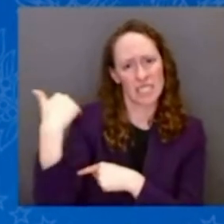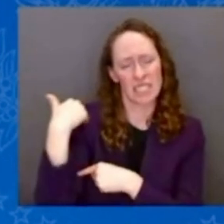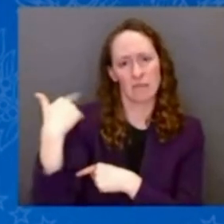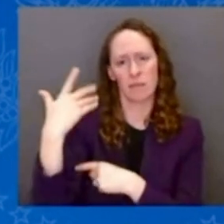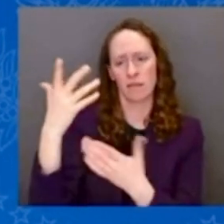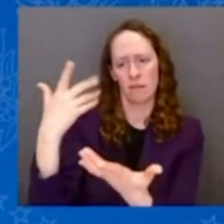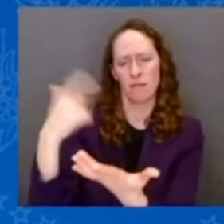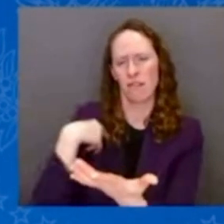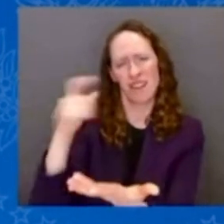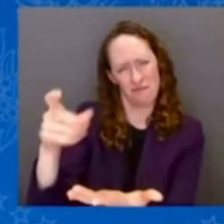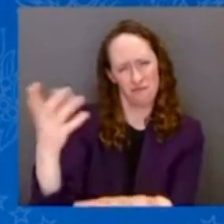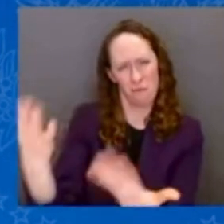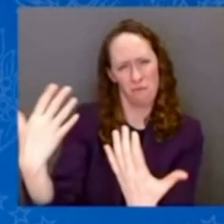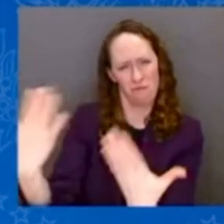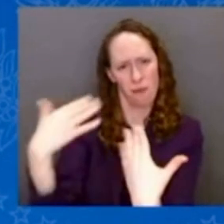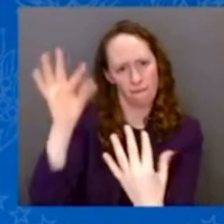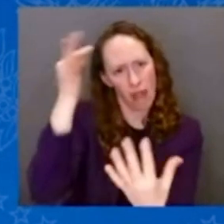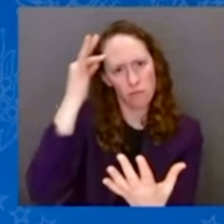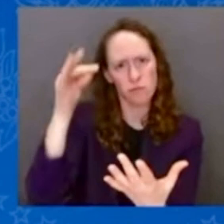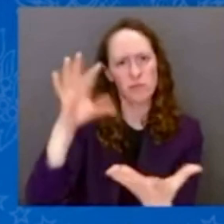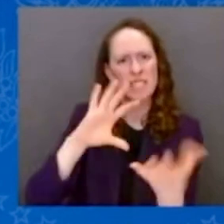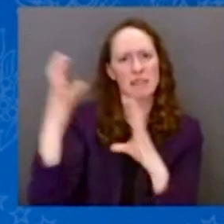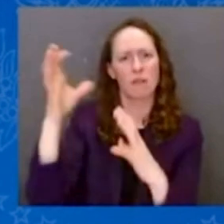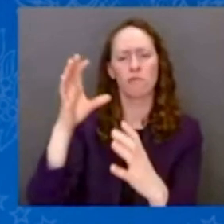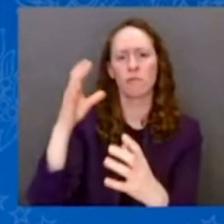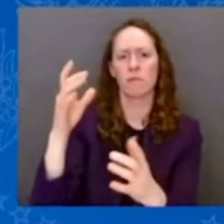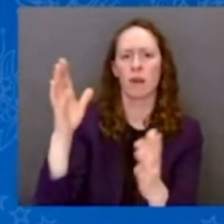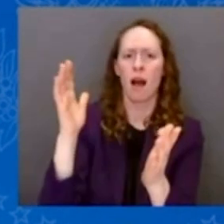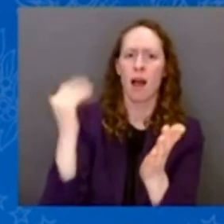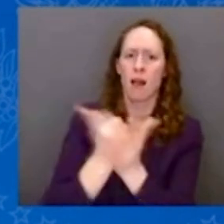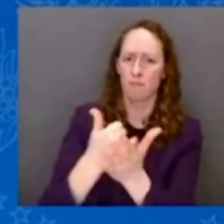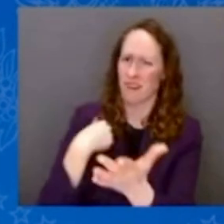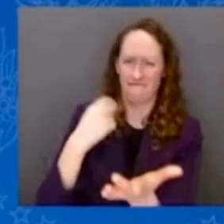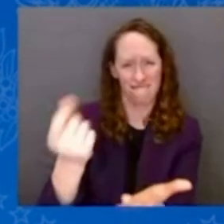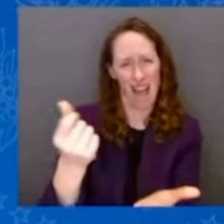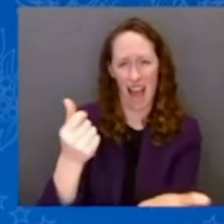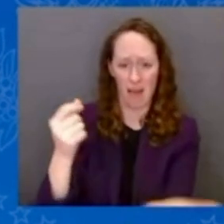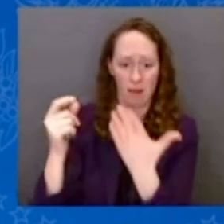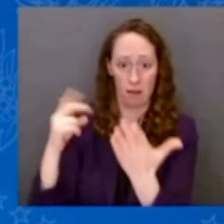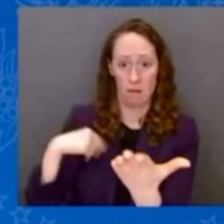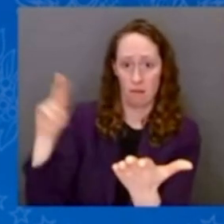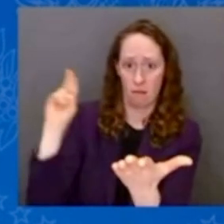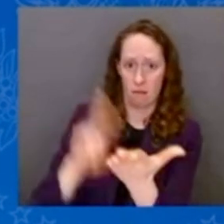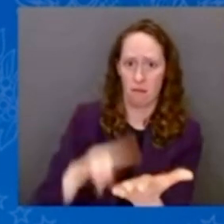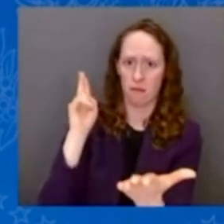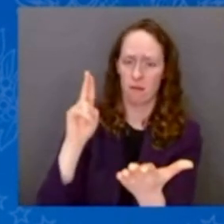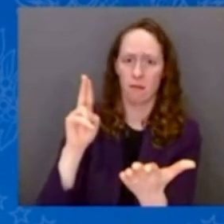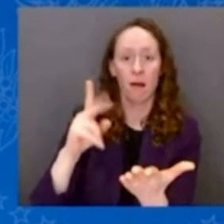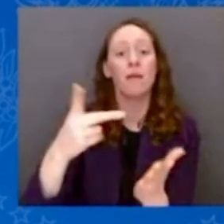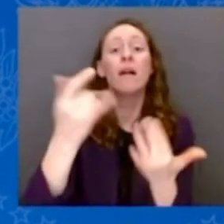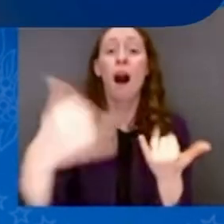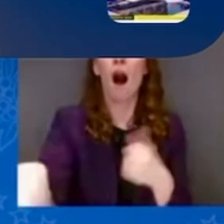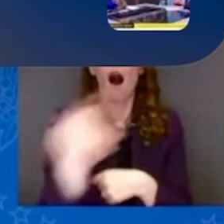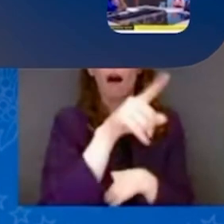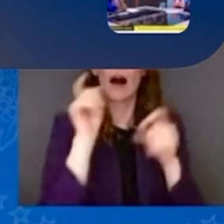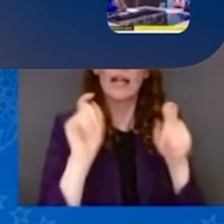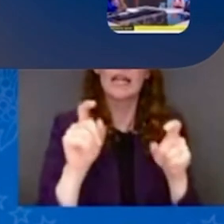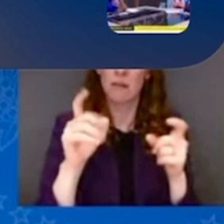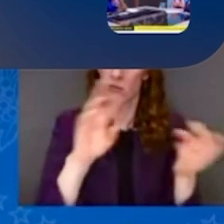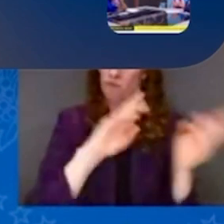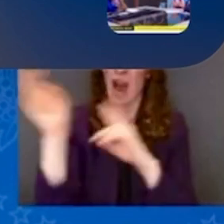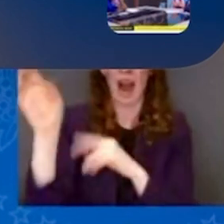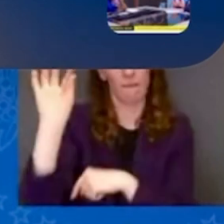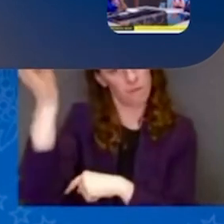disaster declaration, which gave you more access to more federal resources. With that declaration, we're